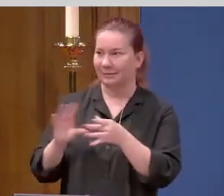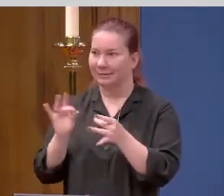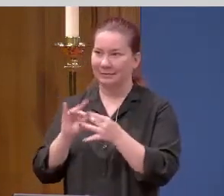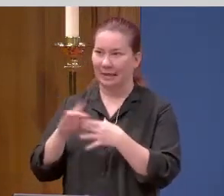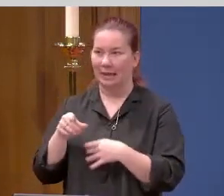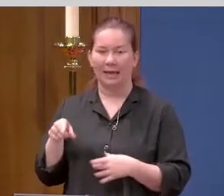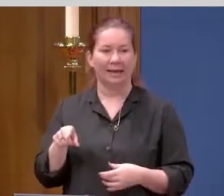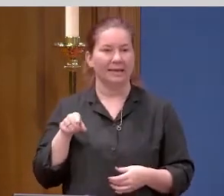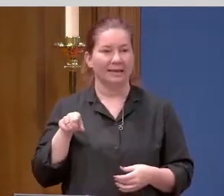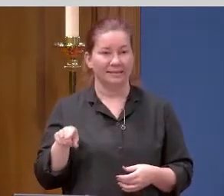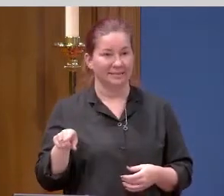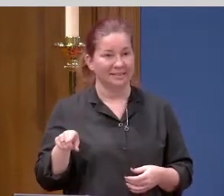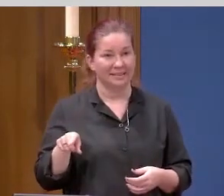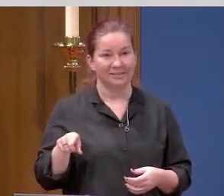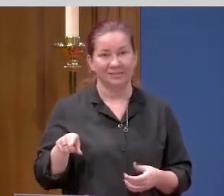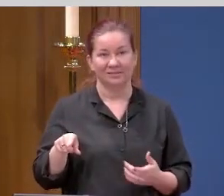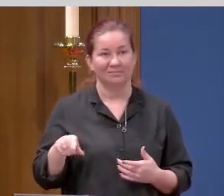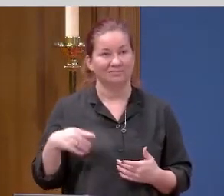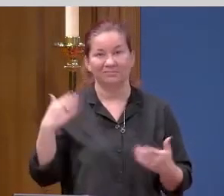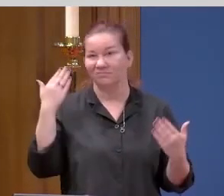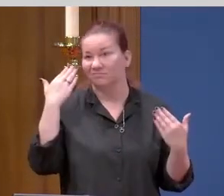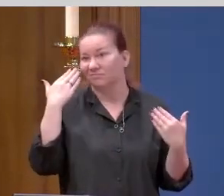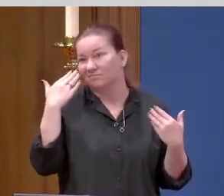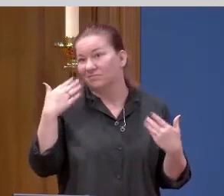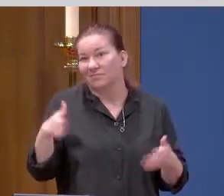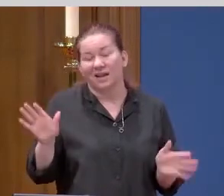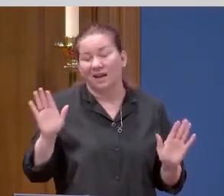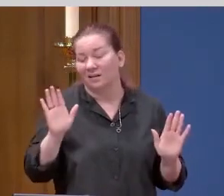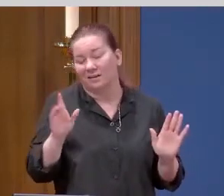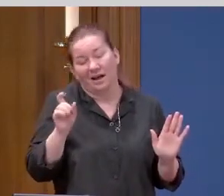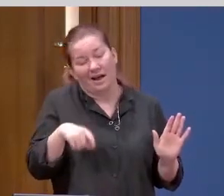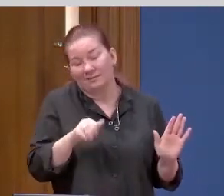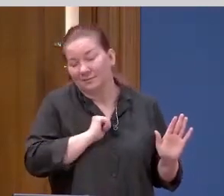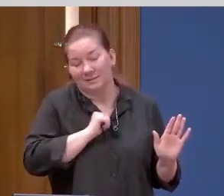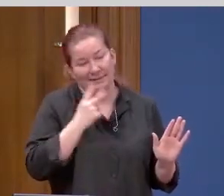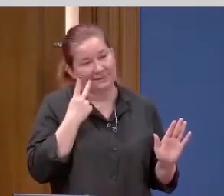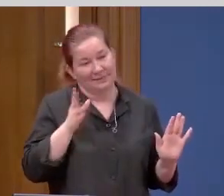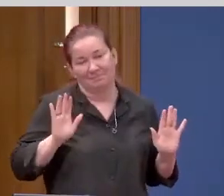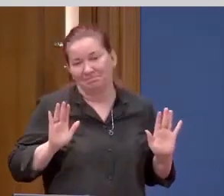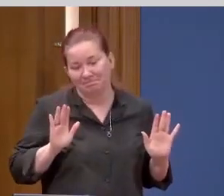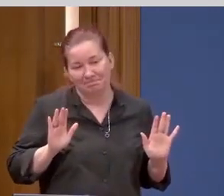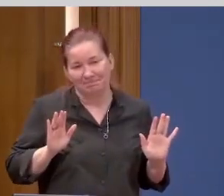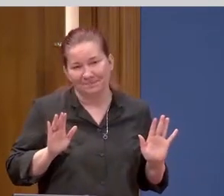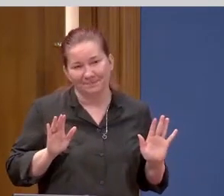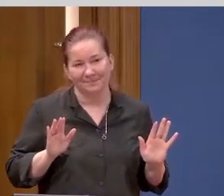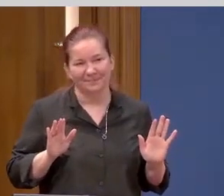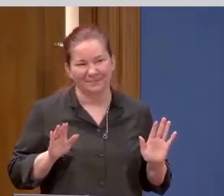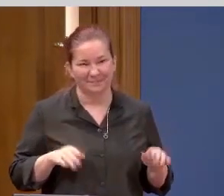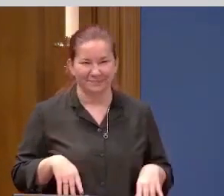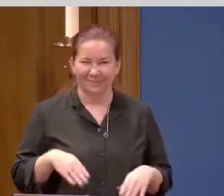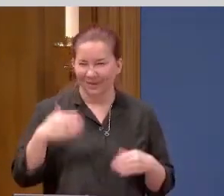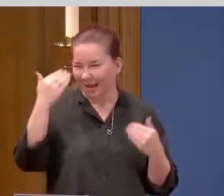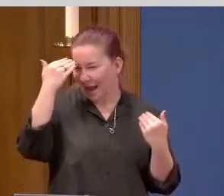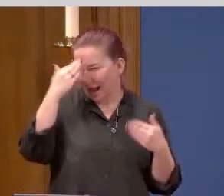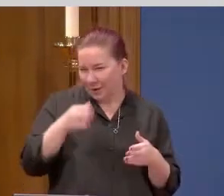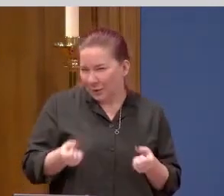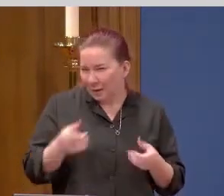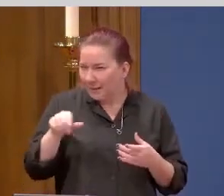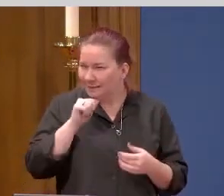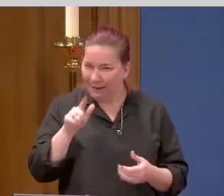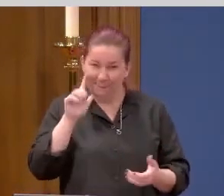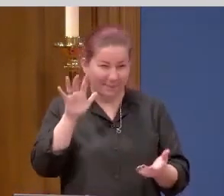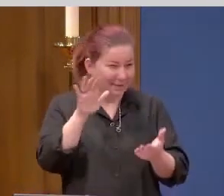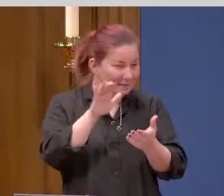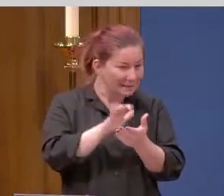and he was just, I don't know, people. I just need to see it for myself. I don't know how much he didn't believe